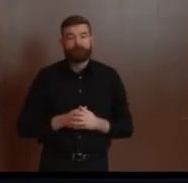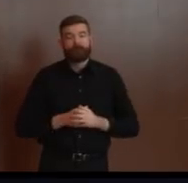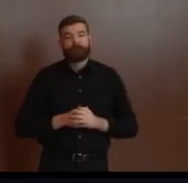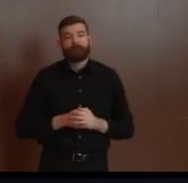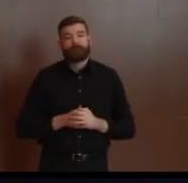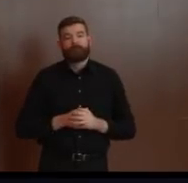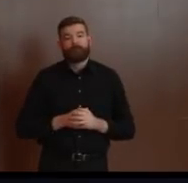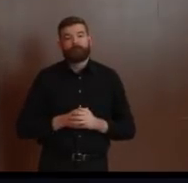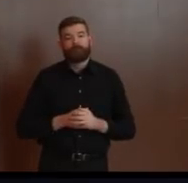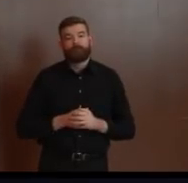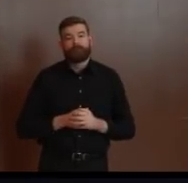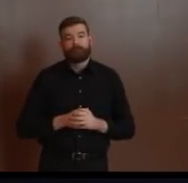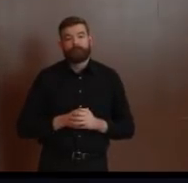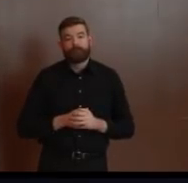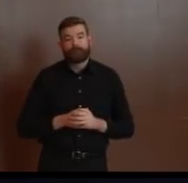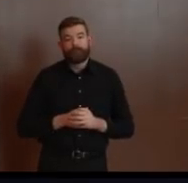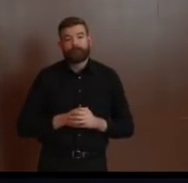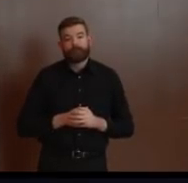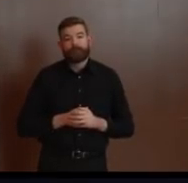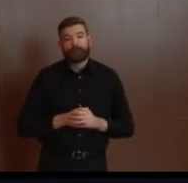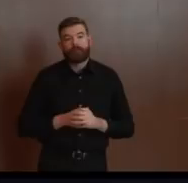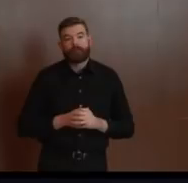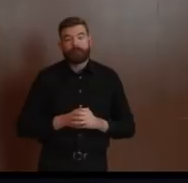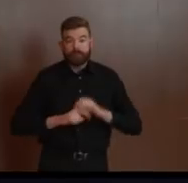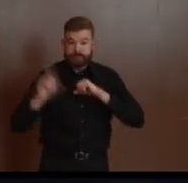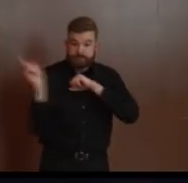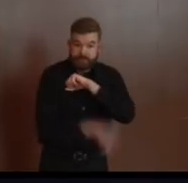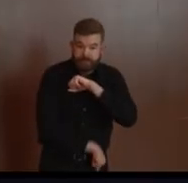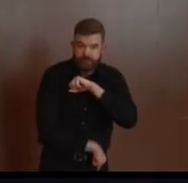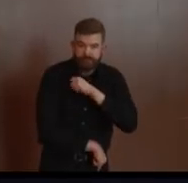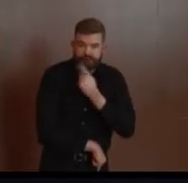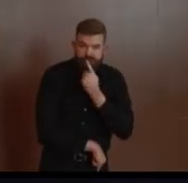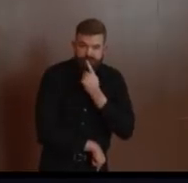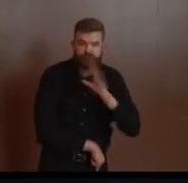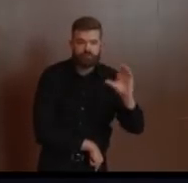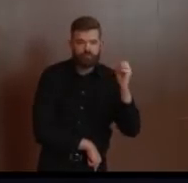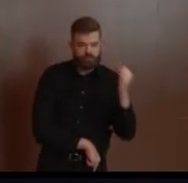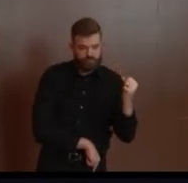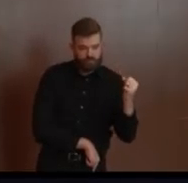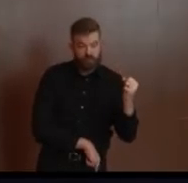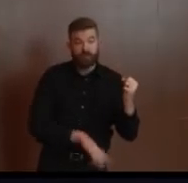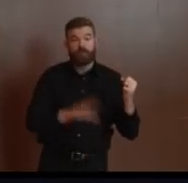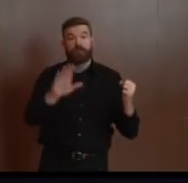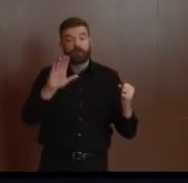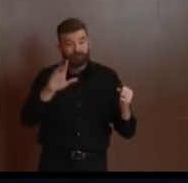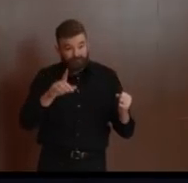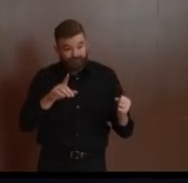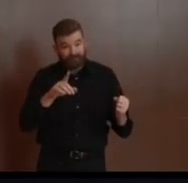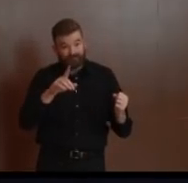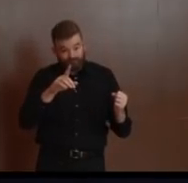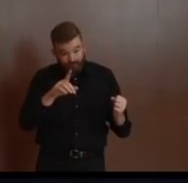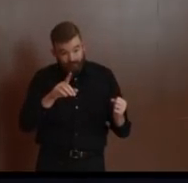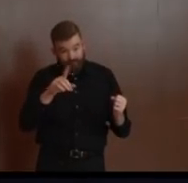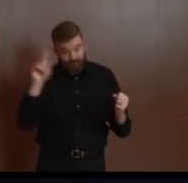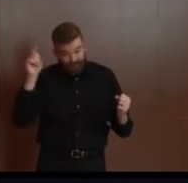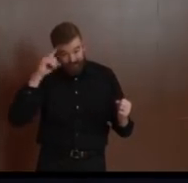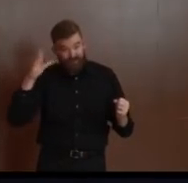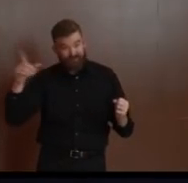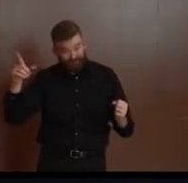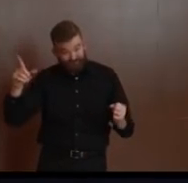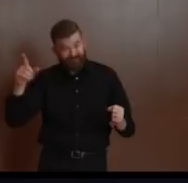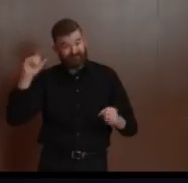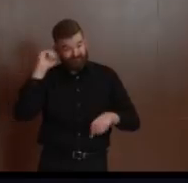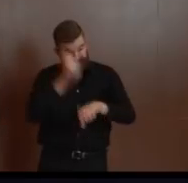penalties, let me be clear that violating these orders is a criminal offense in this state. And there are a range of charges